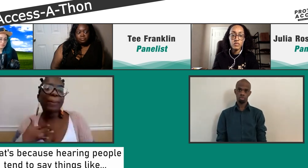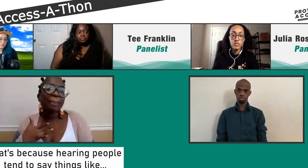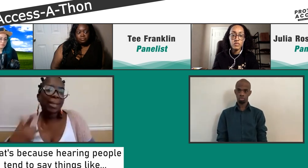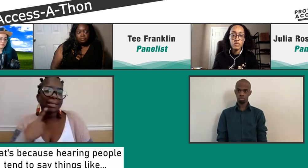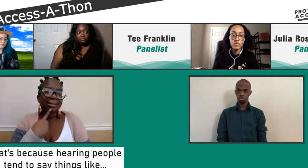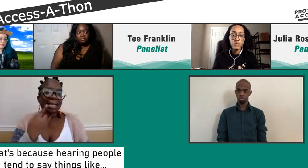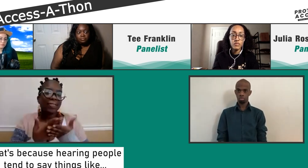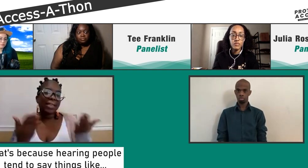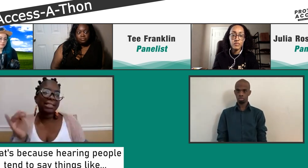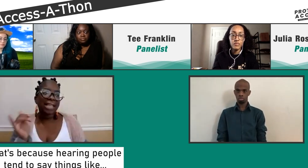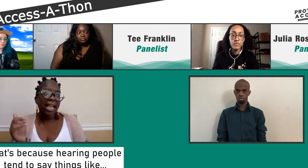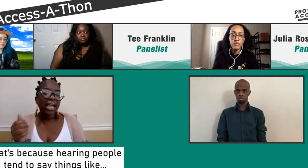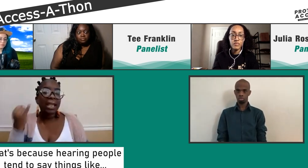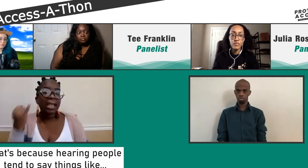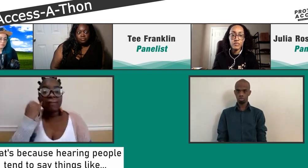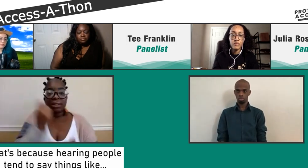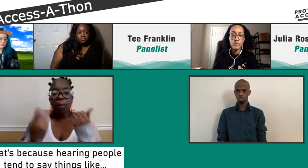deaf. Those two words.